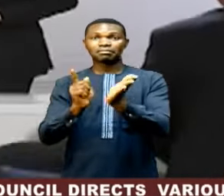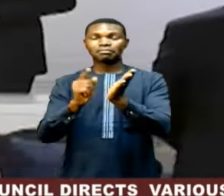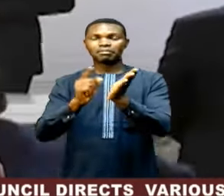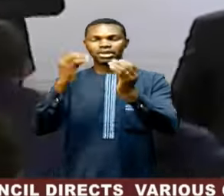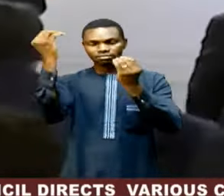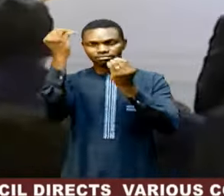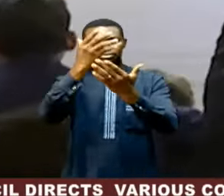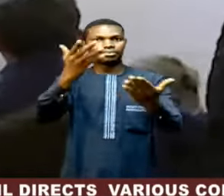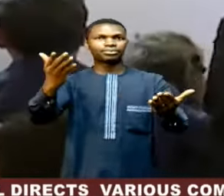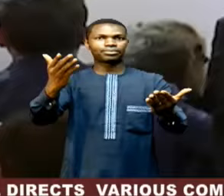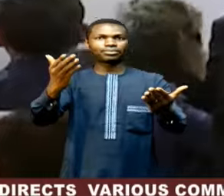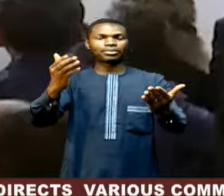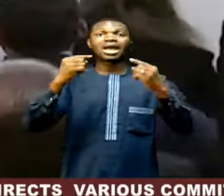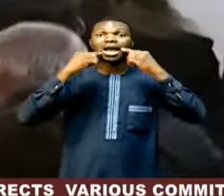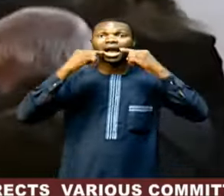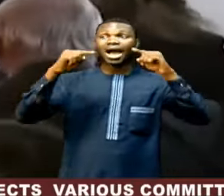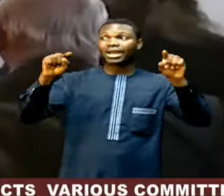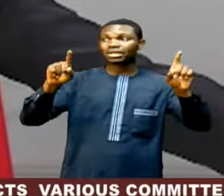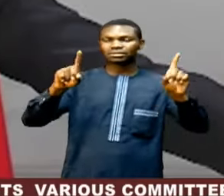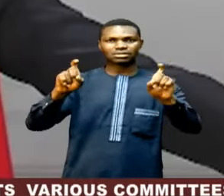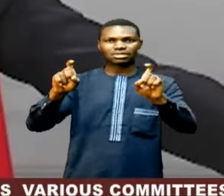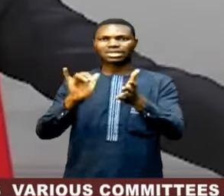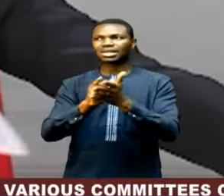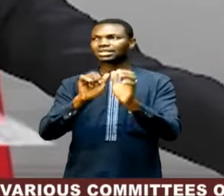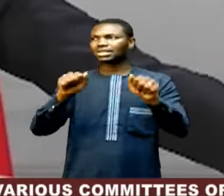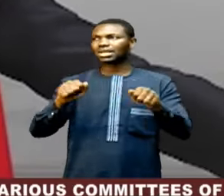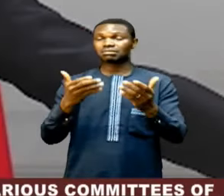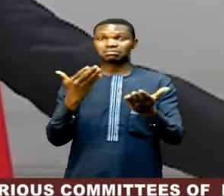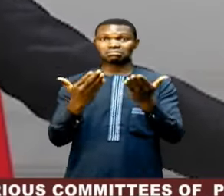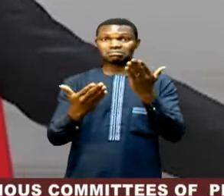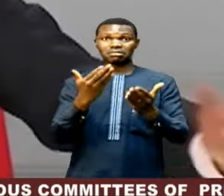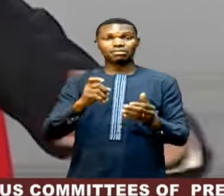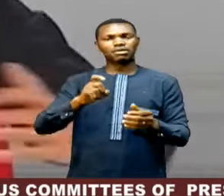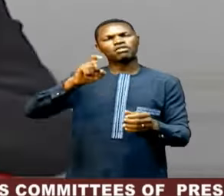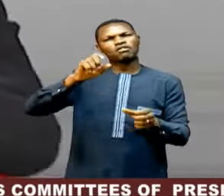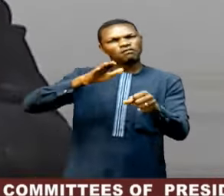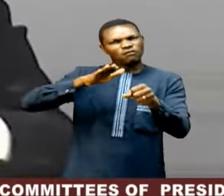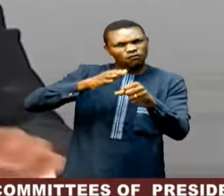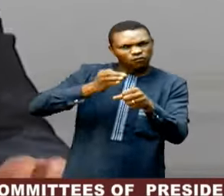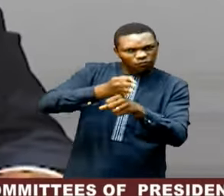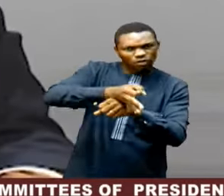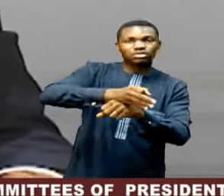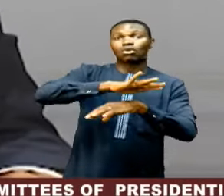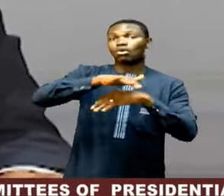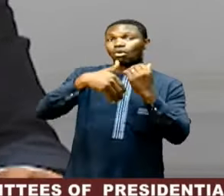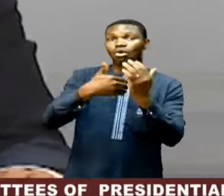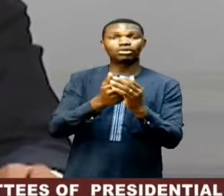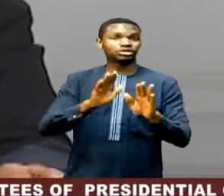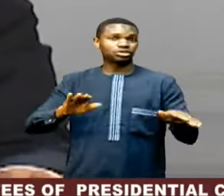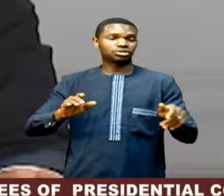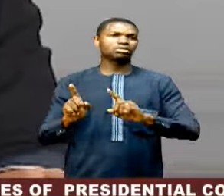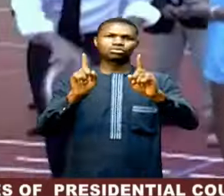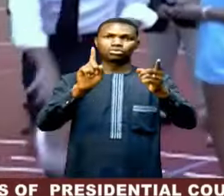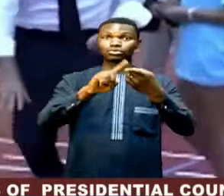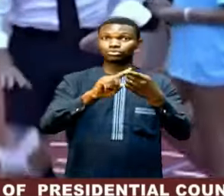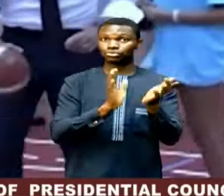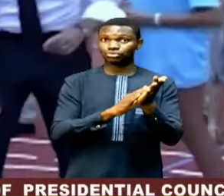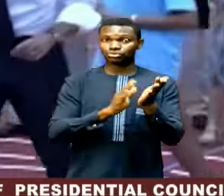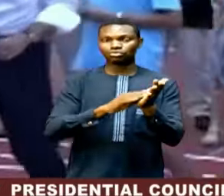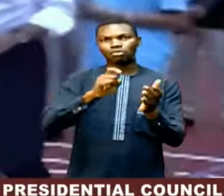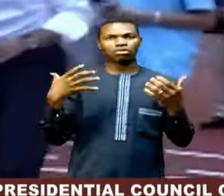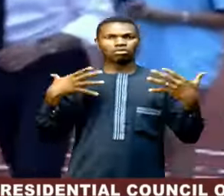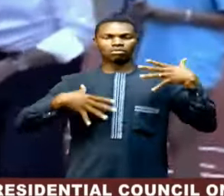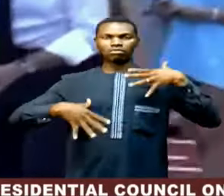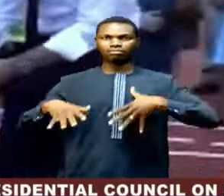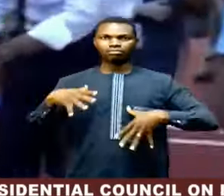announced a trial that could lead to school uniforms becoming compulsory in the next two years, and all children should learn France's